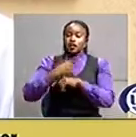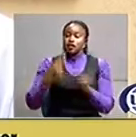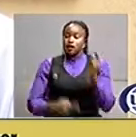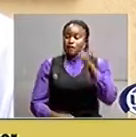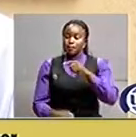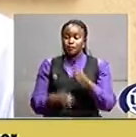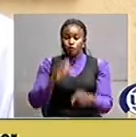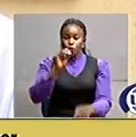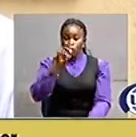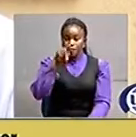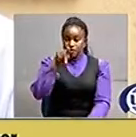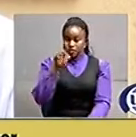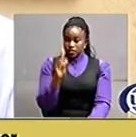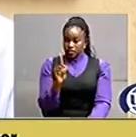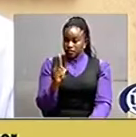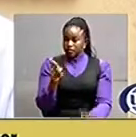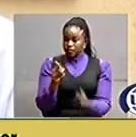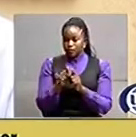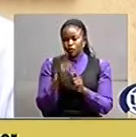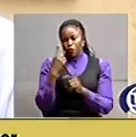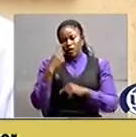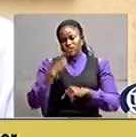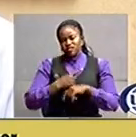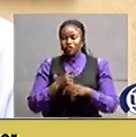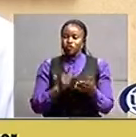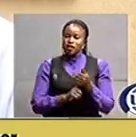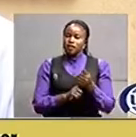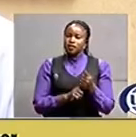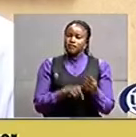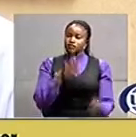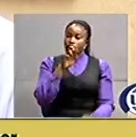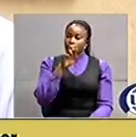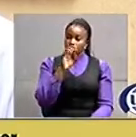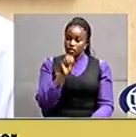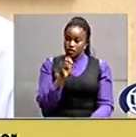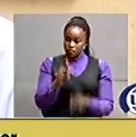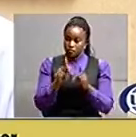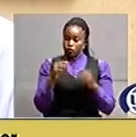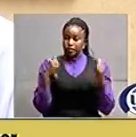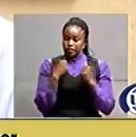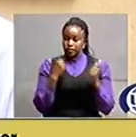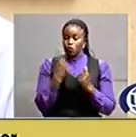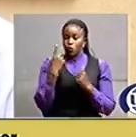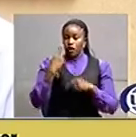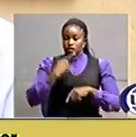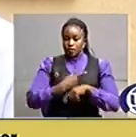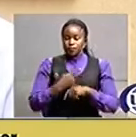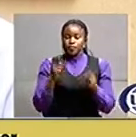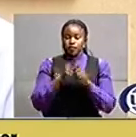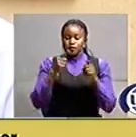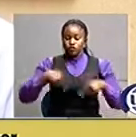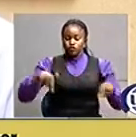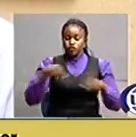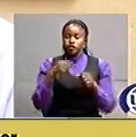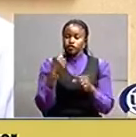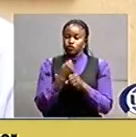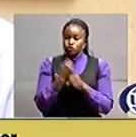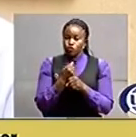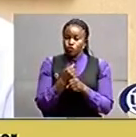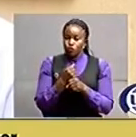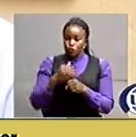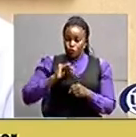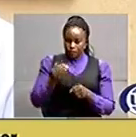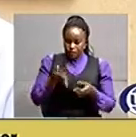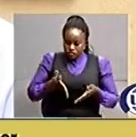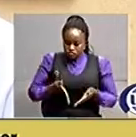and on average we receive 80 patients per day we also do deliveries